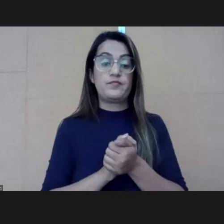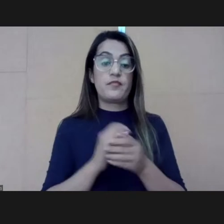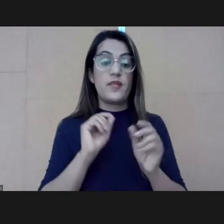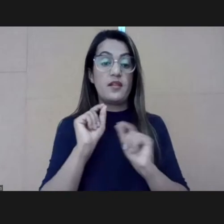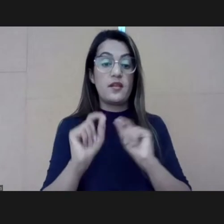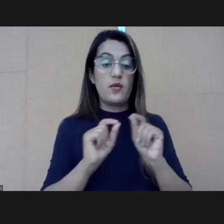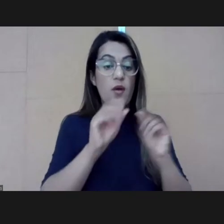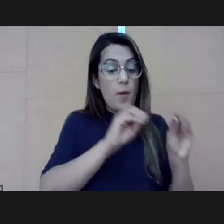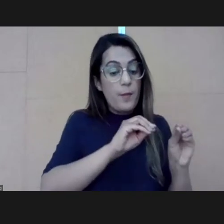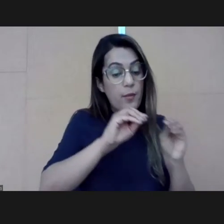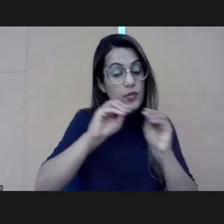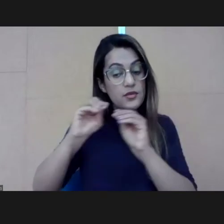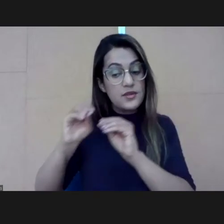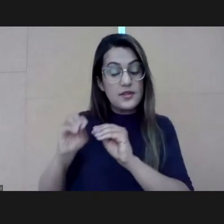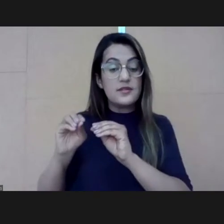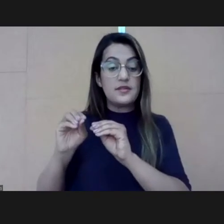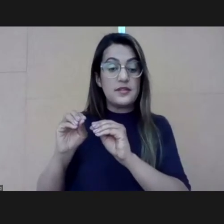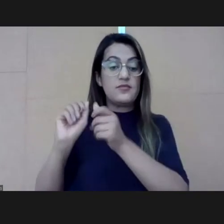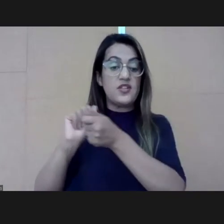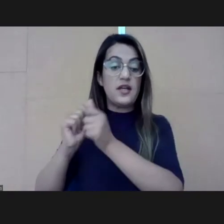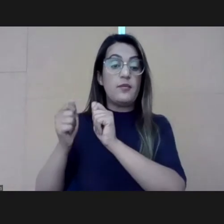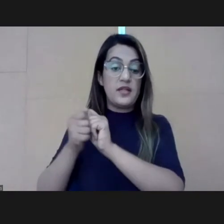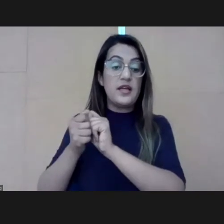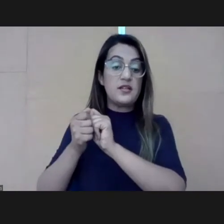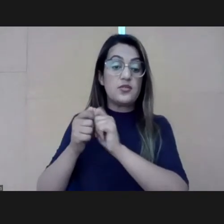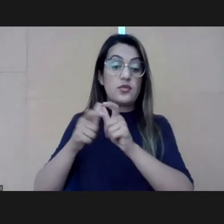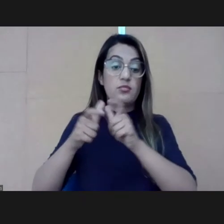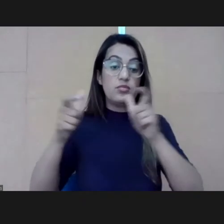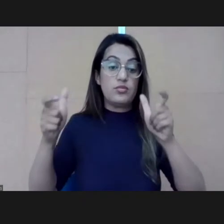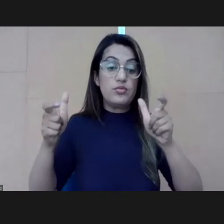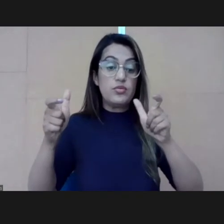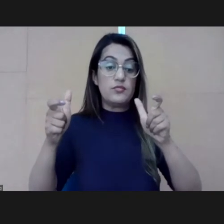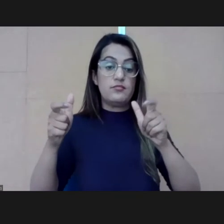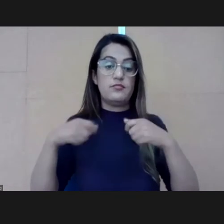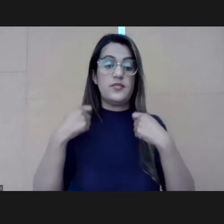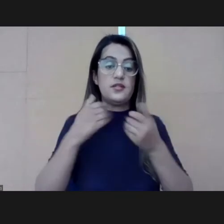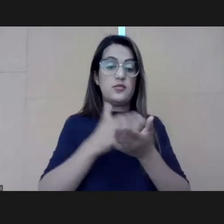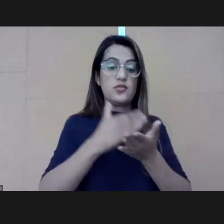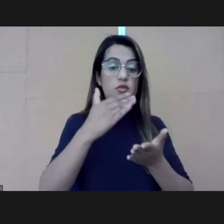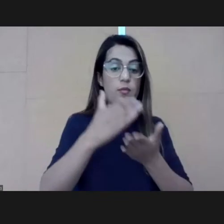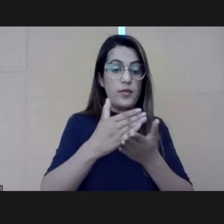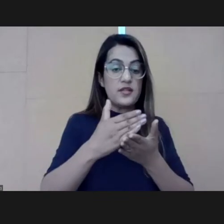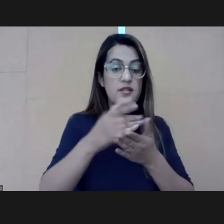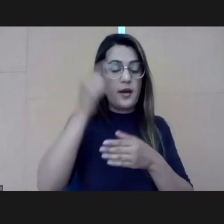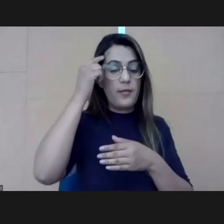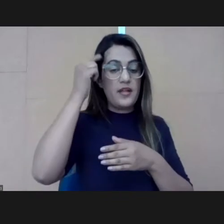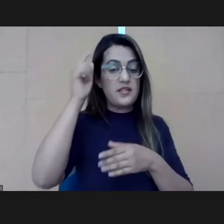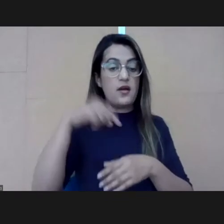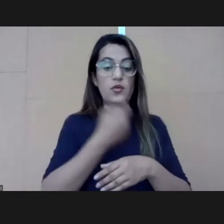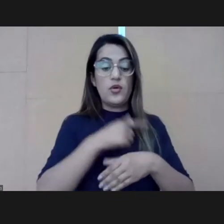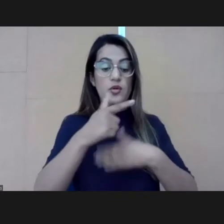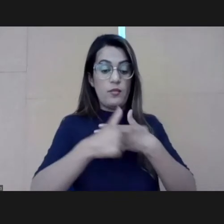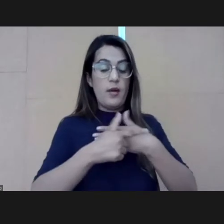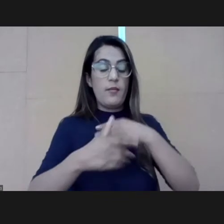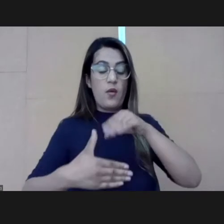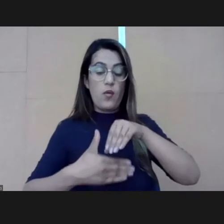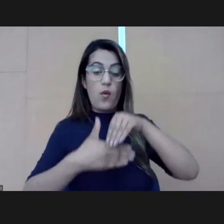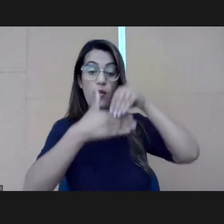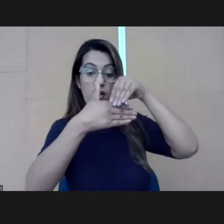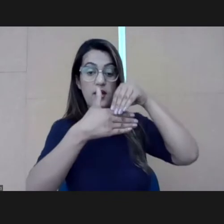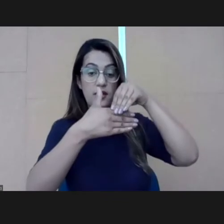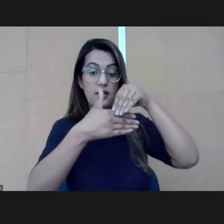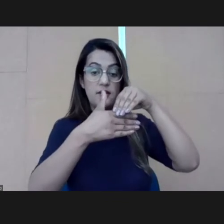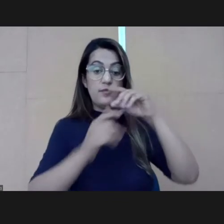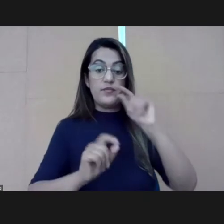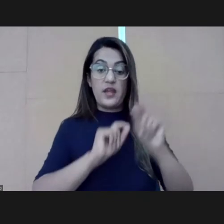to really rethink our role as leaders. For some people, this is a reason to despair. They look at all the